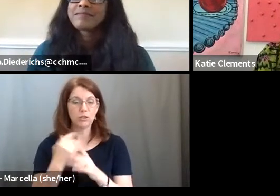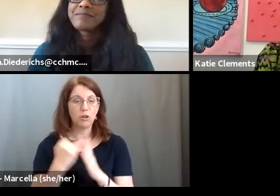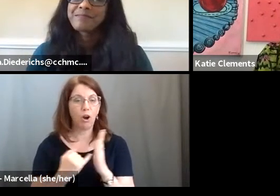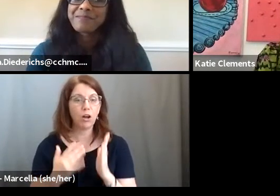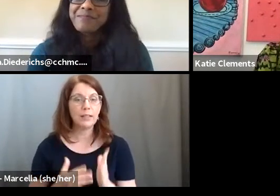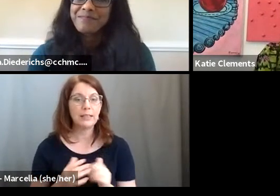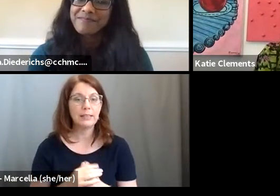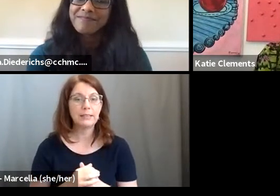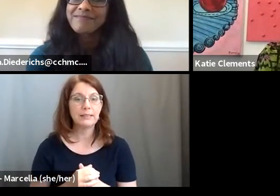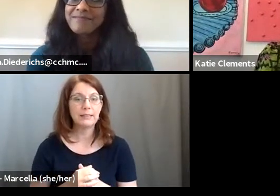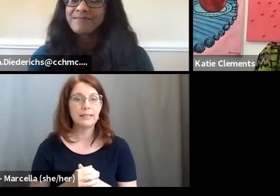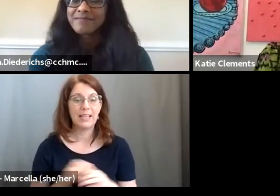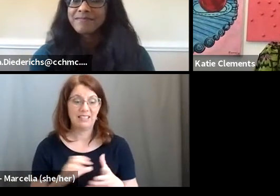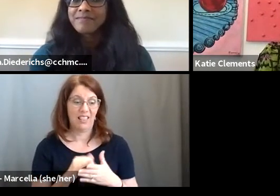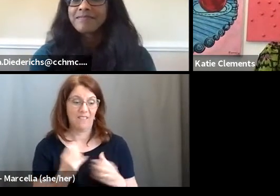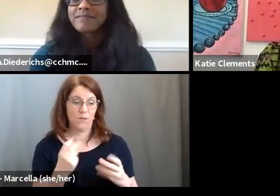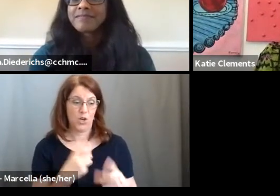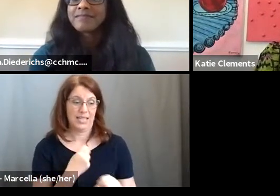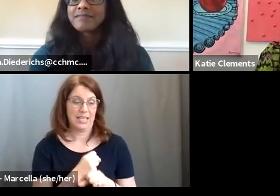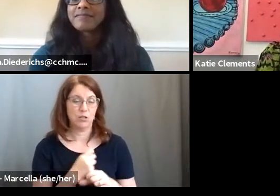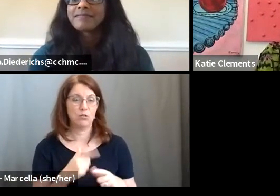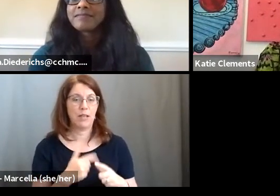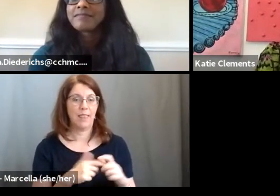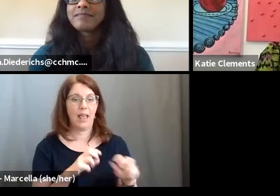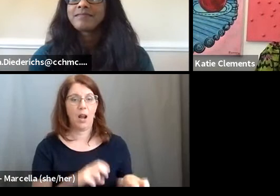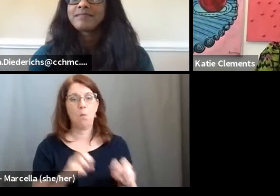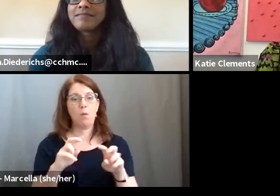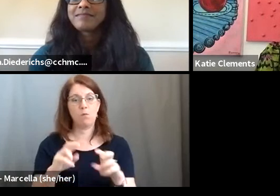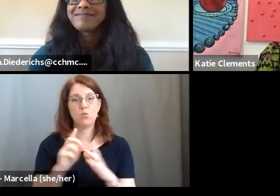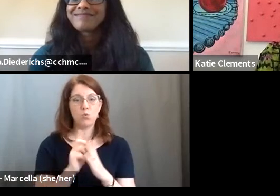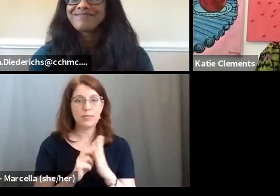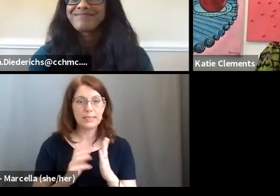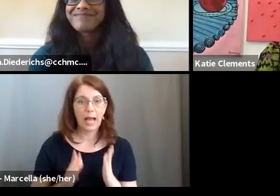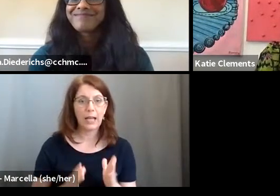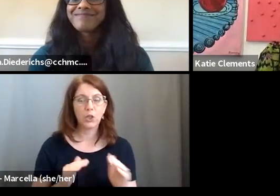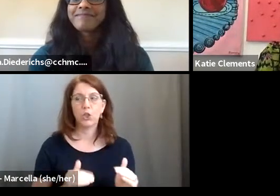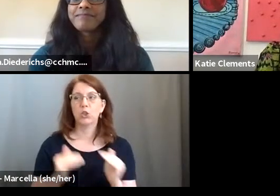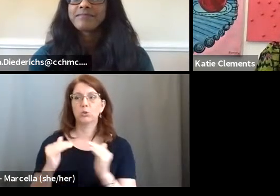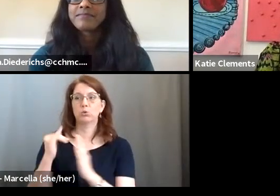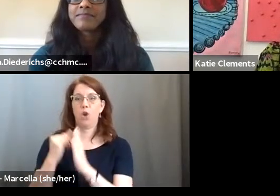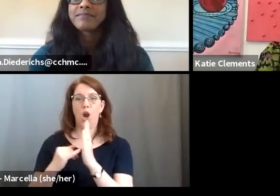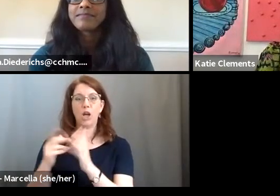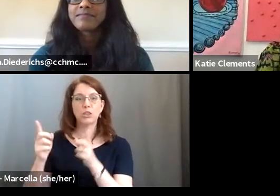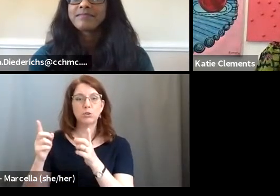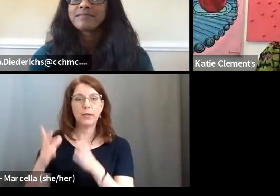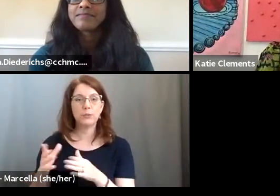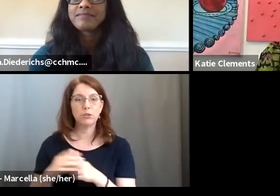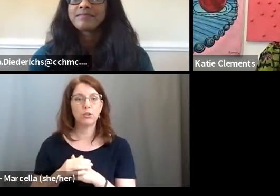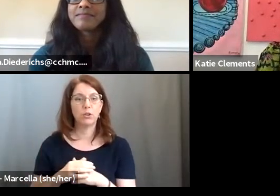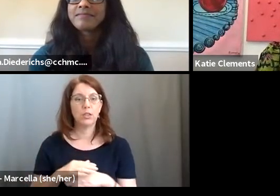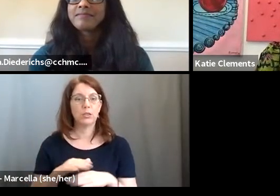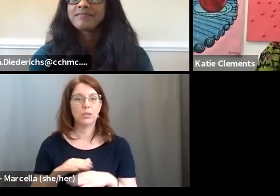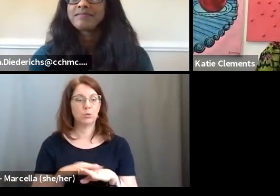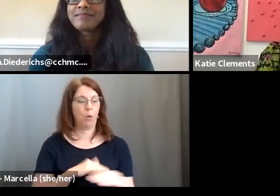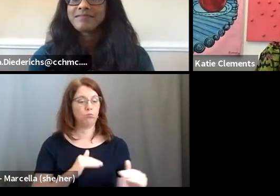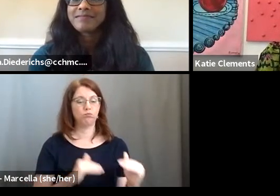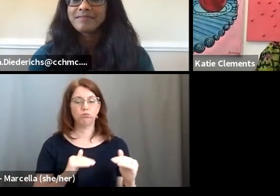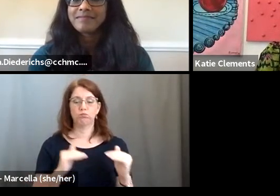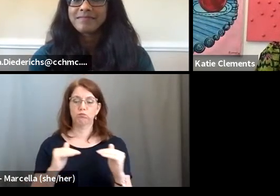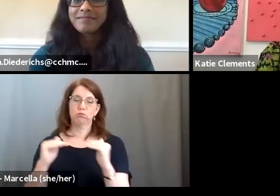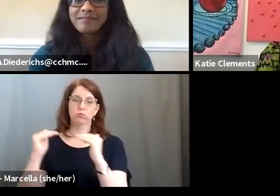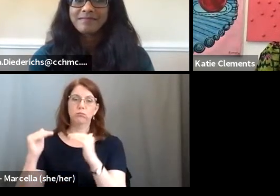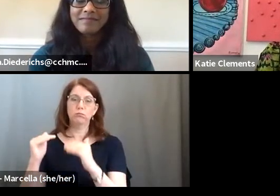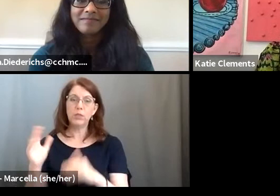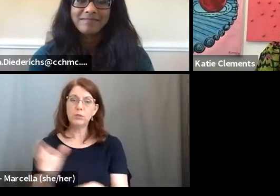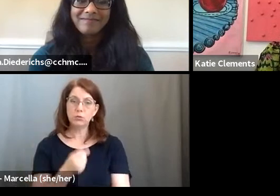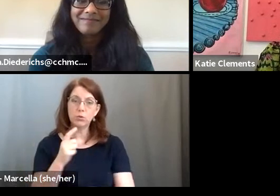I did that for years and then kind of moved up to designer, to art director, although pretty much slowly off the line. So it